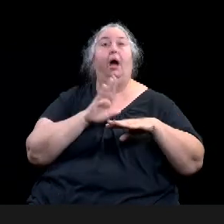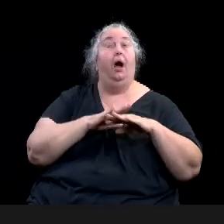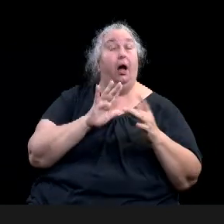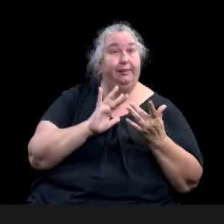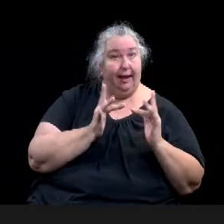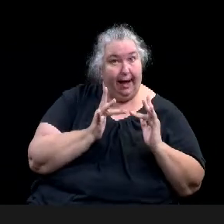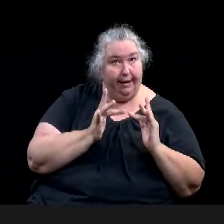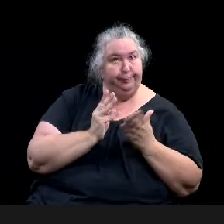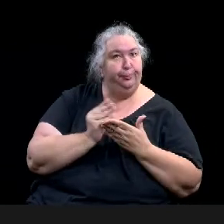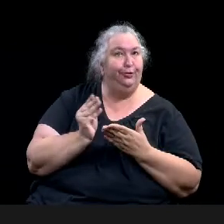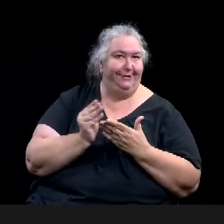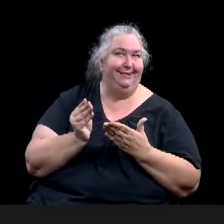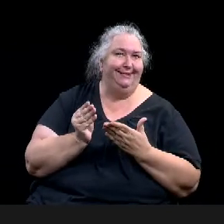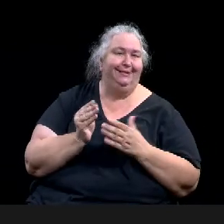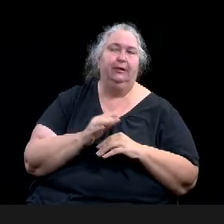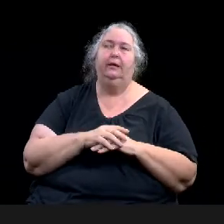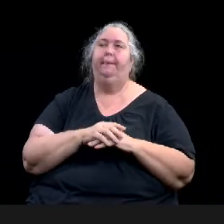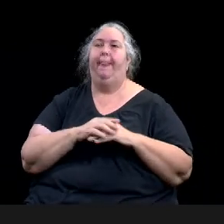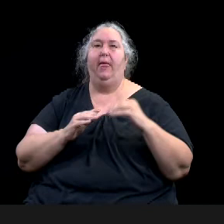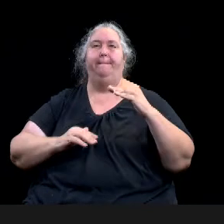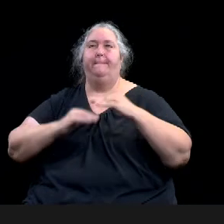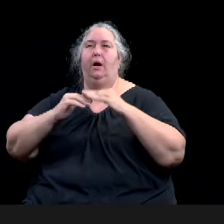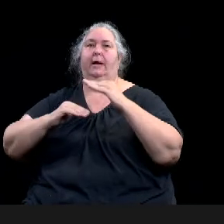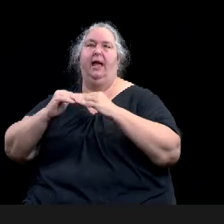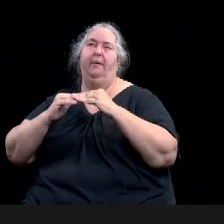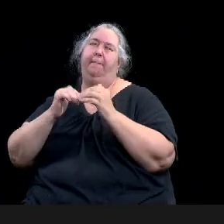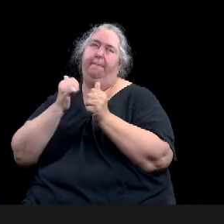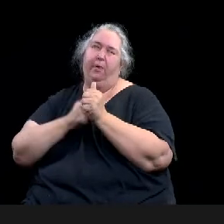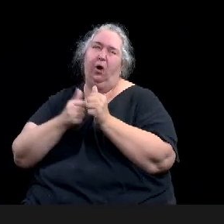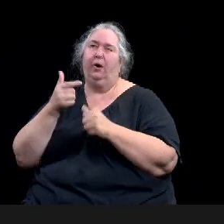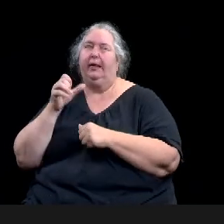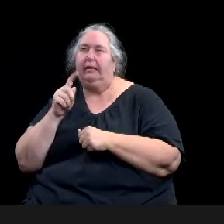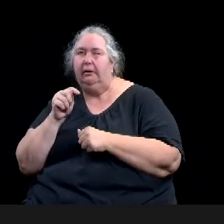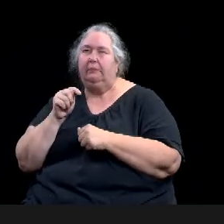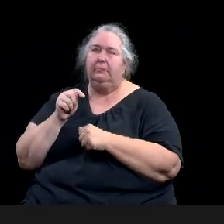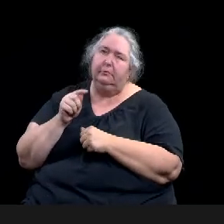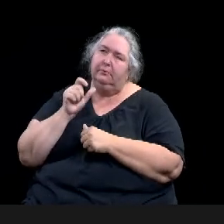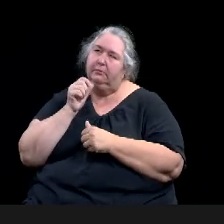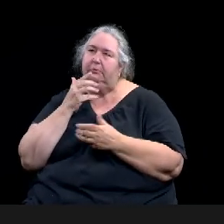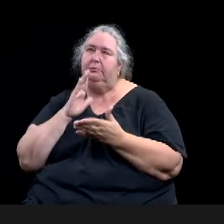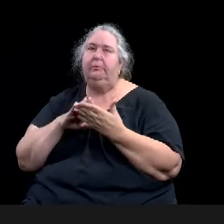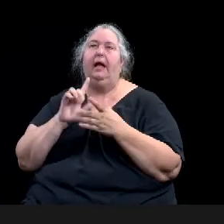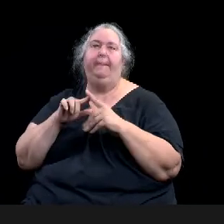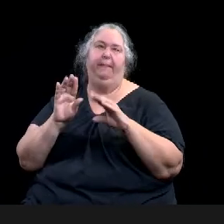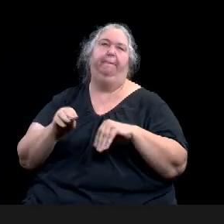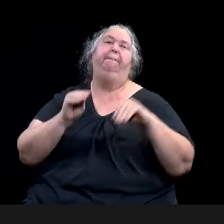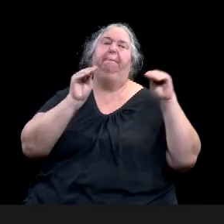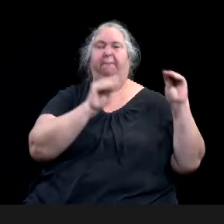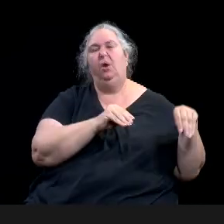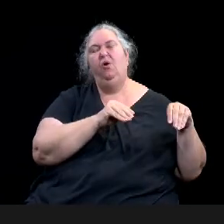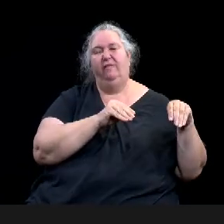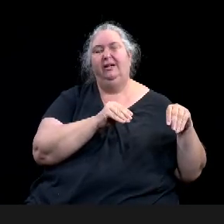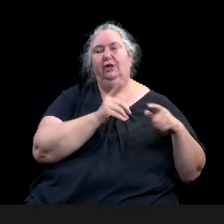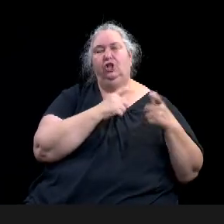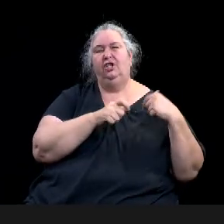changing the space and adding, uh, this online commerce element would increase dramatically the revenue.